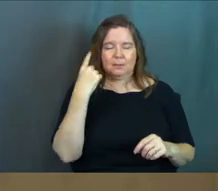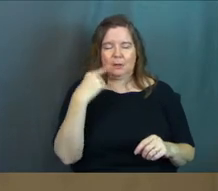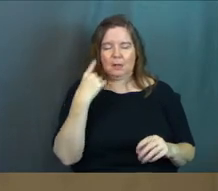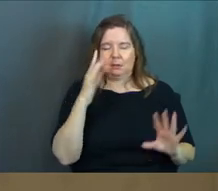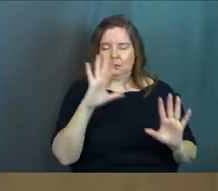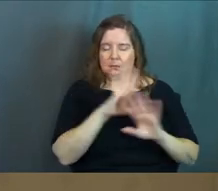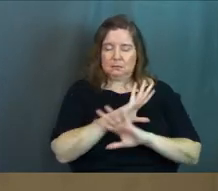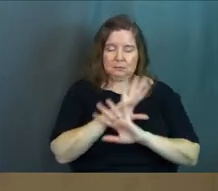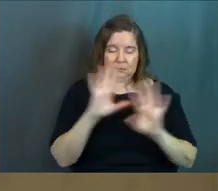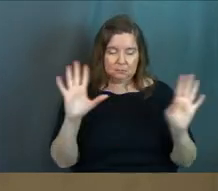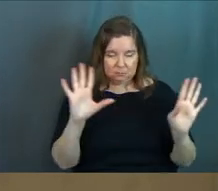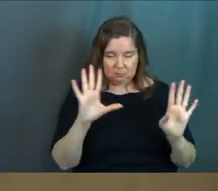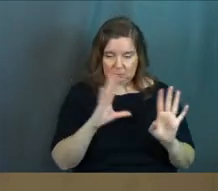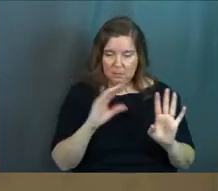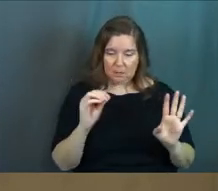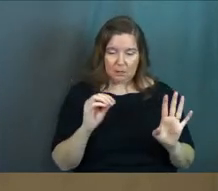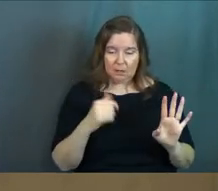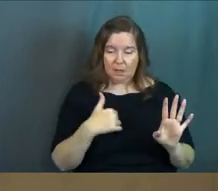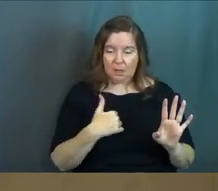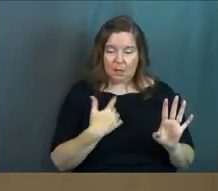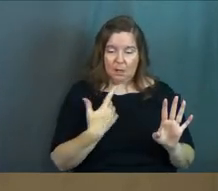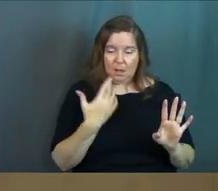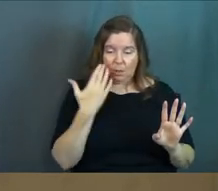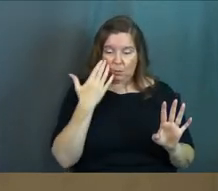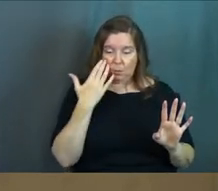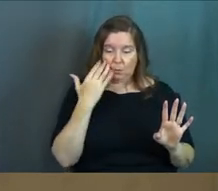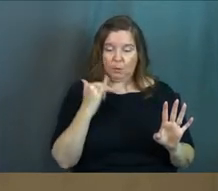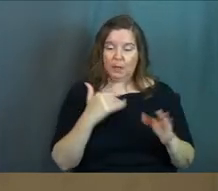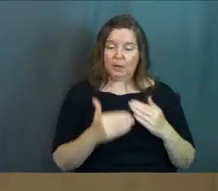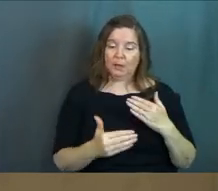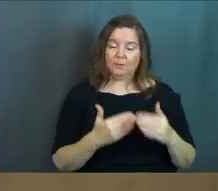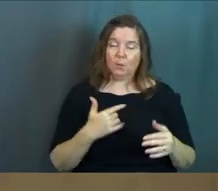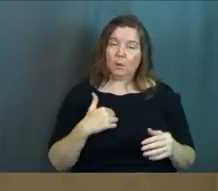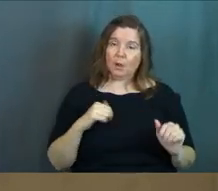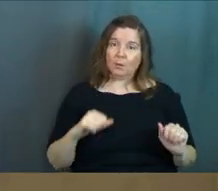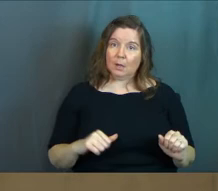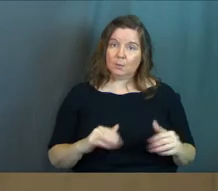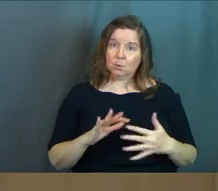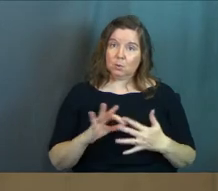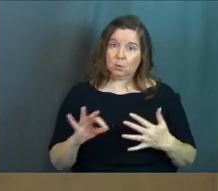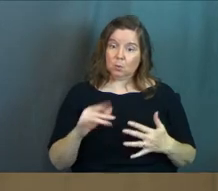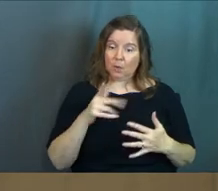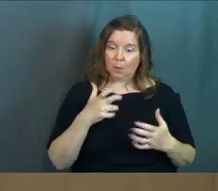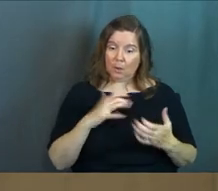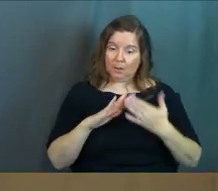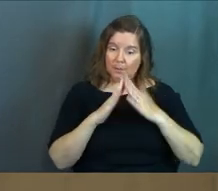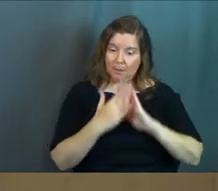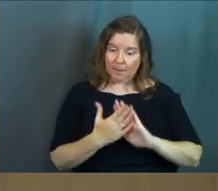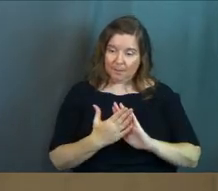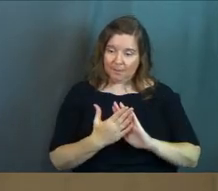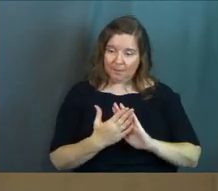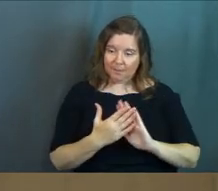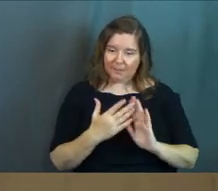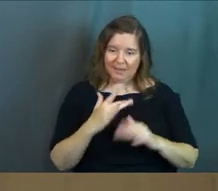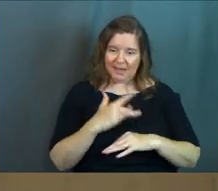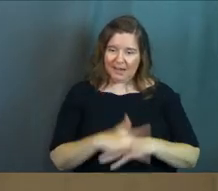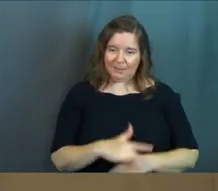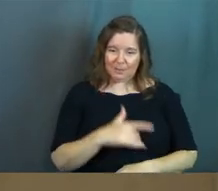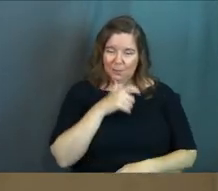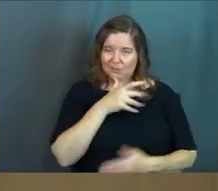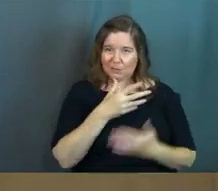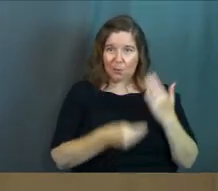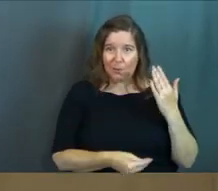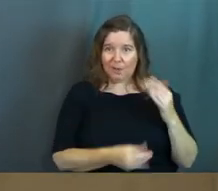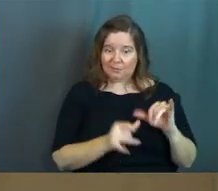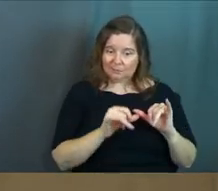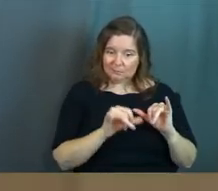nuts. And I just knew that even though I was able to choose who I wanted to be, that emptiness wasn't going